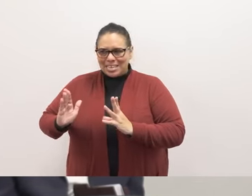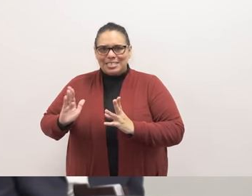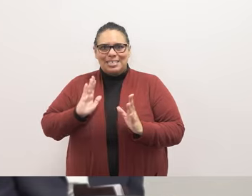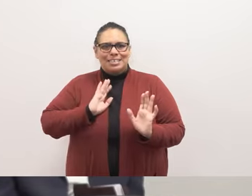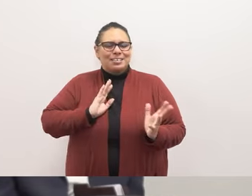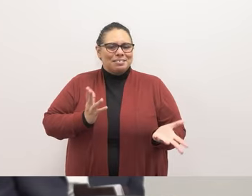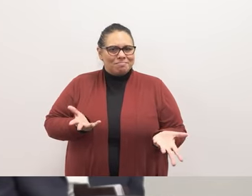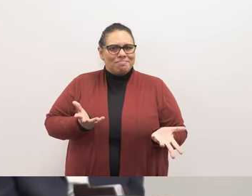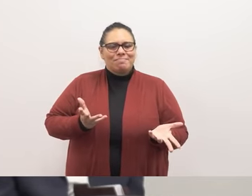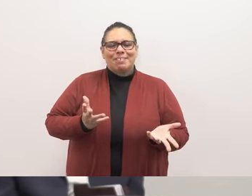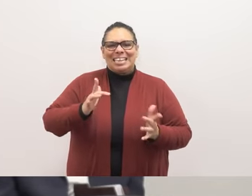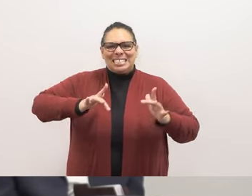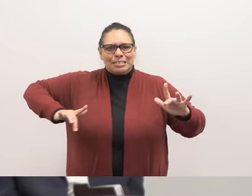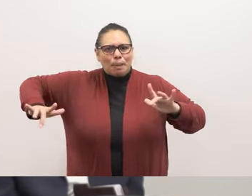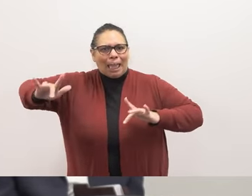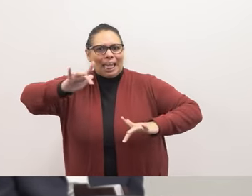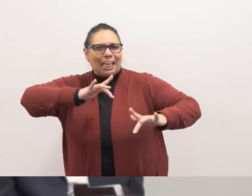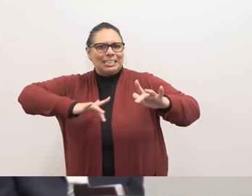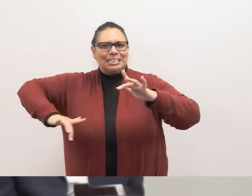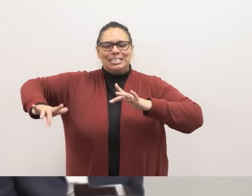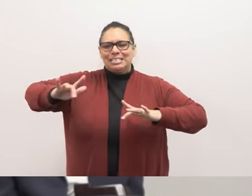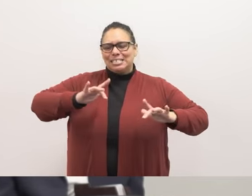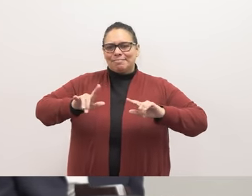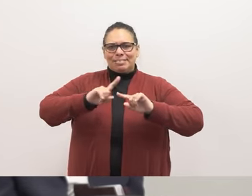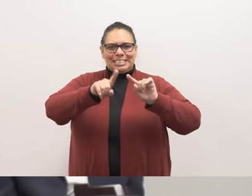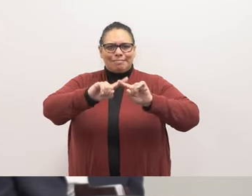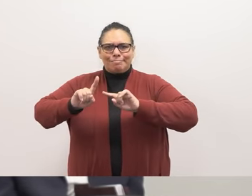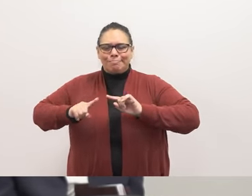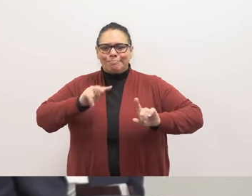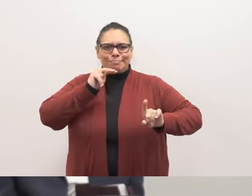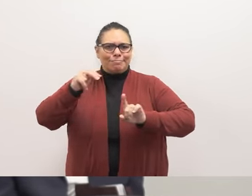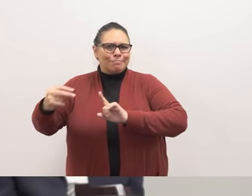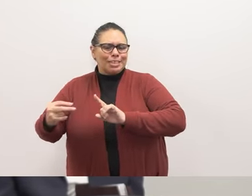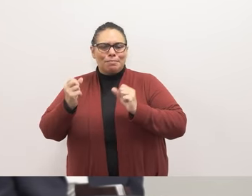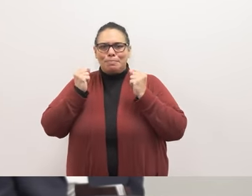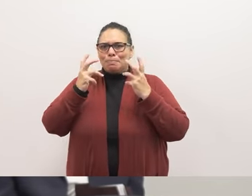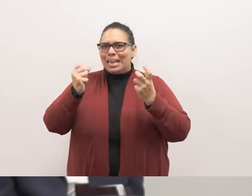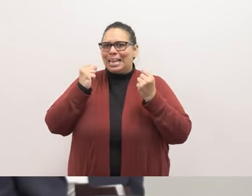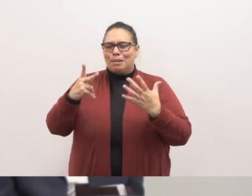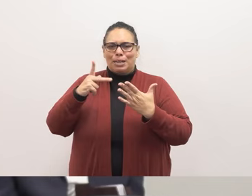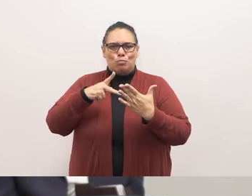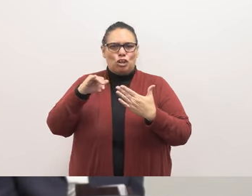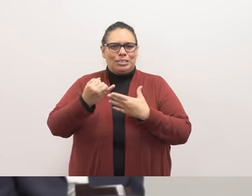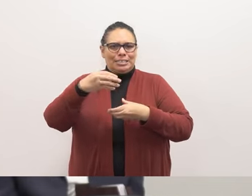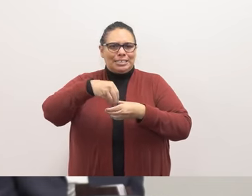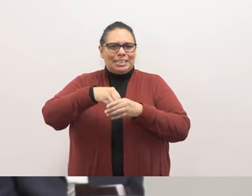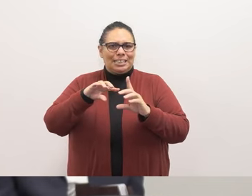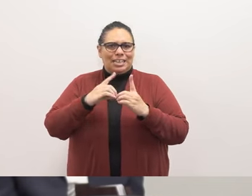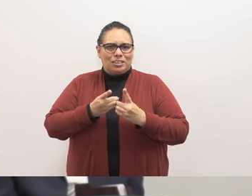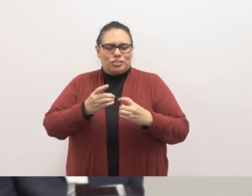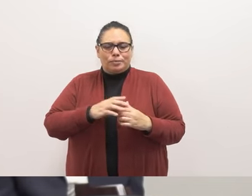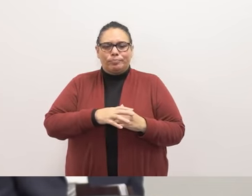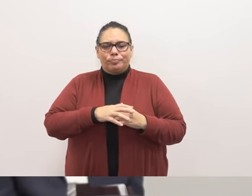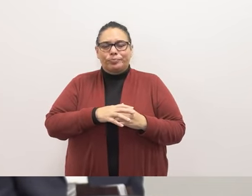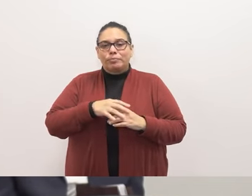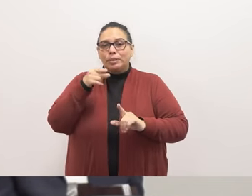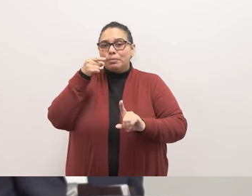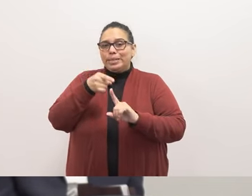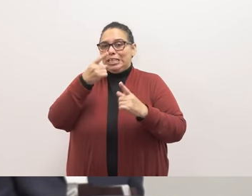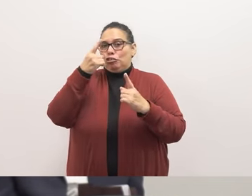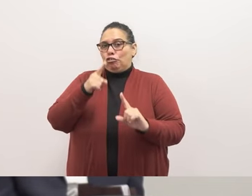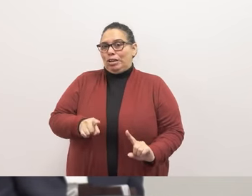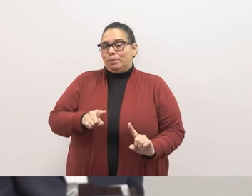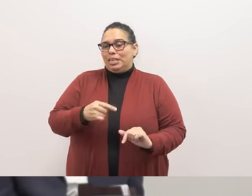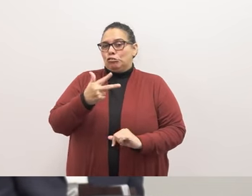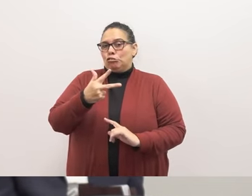efforts across different facets of our building program across many different projects in the district this particular agreement is for